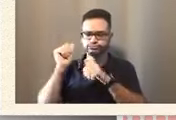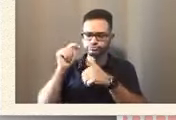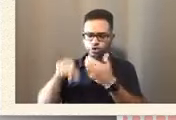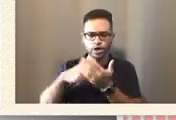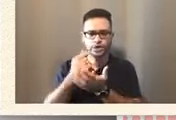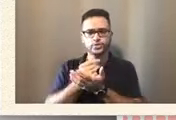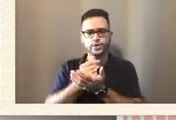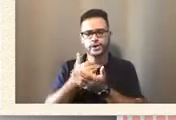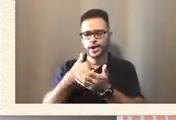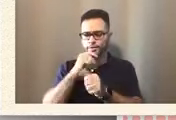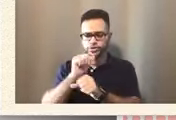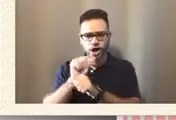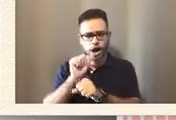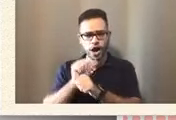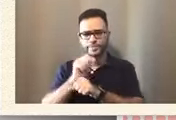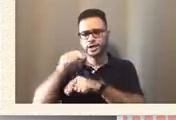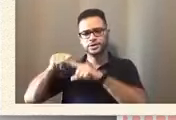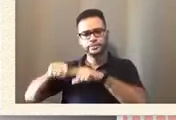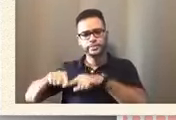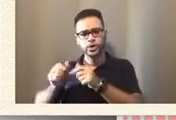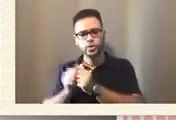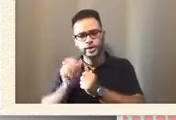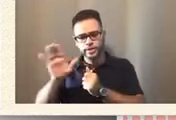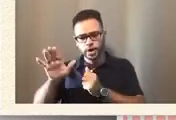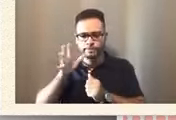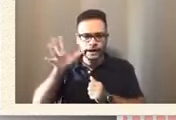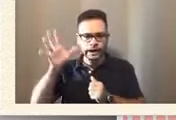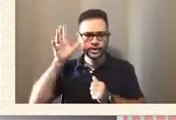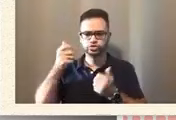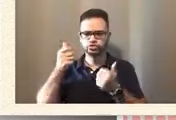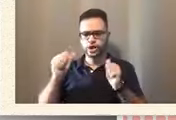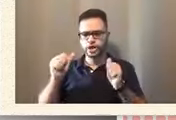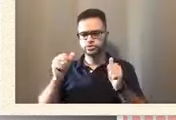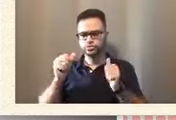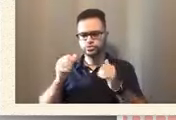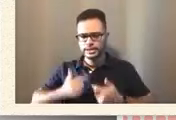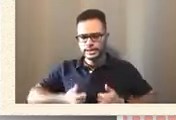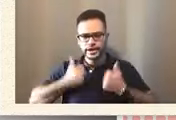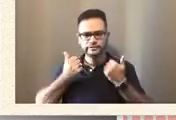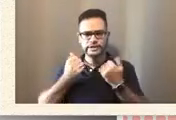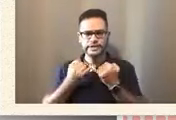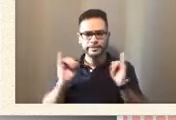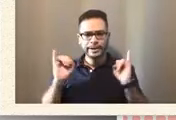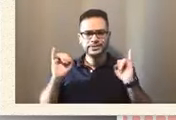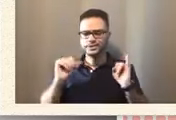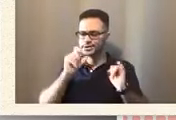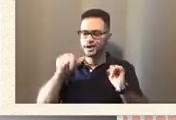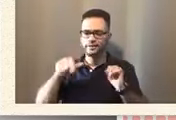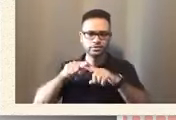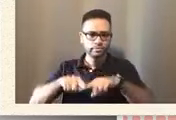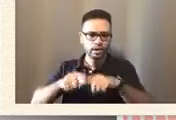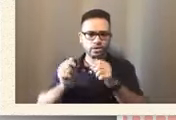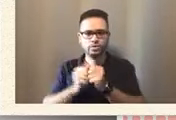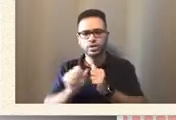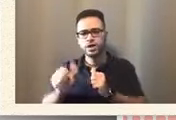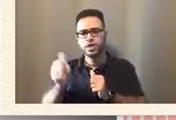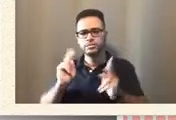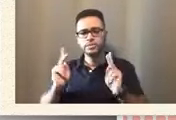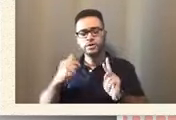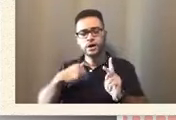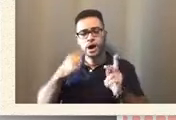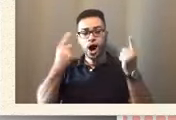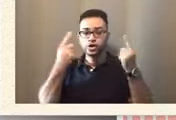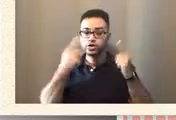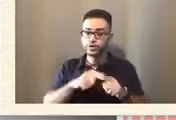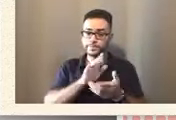parents being able to live for themselves and not having to rely on anybody. And I do agree that the school system can be